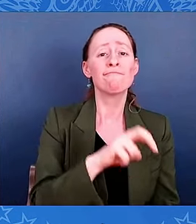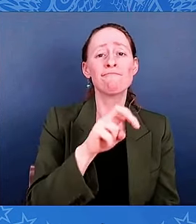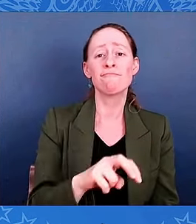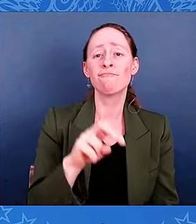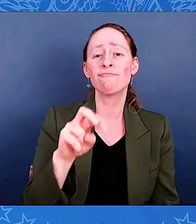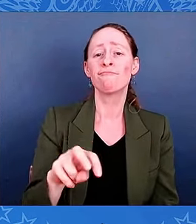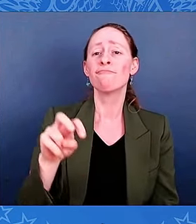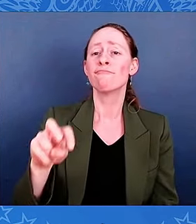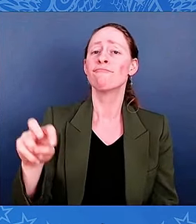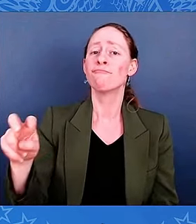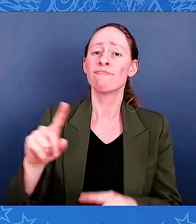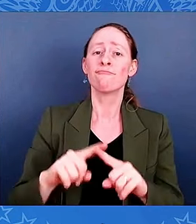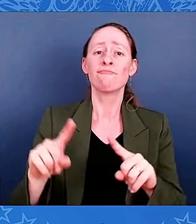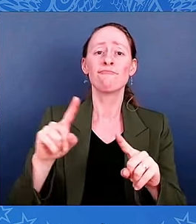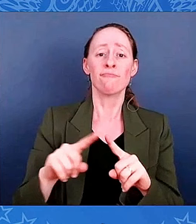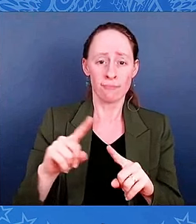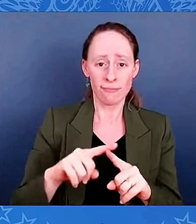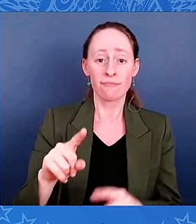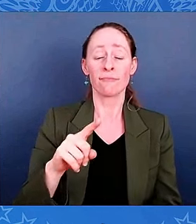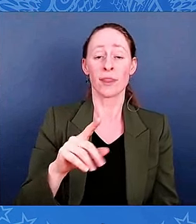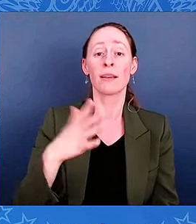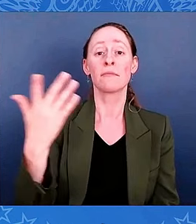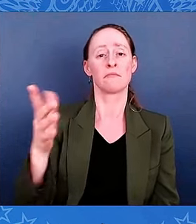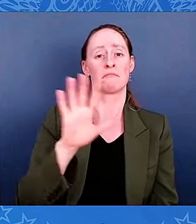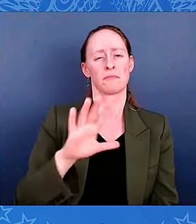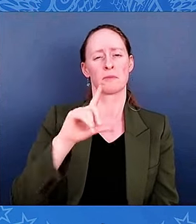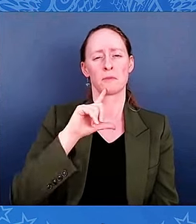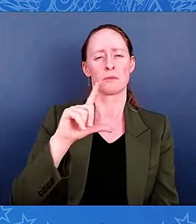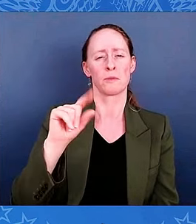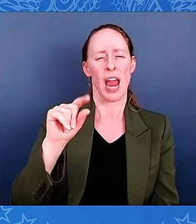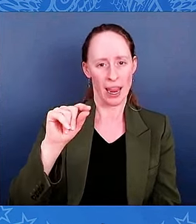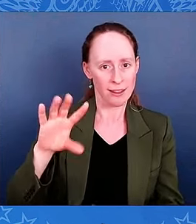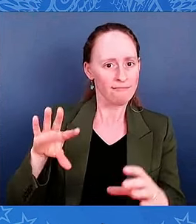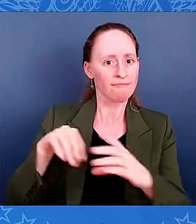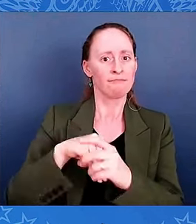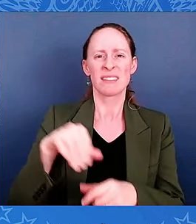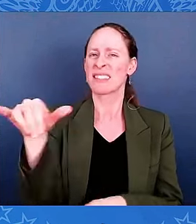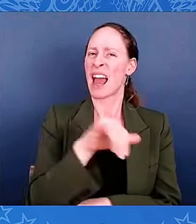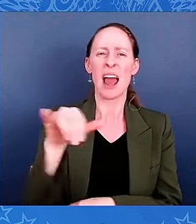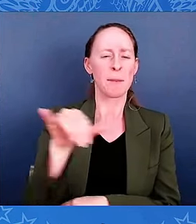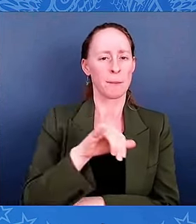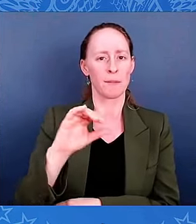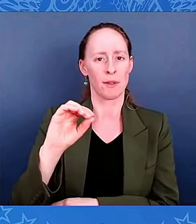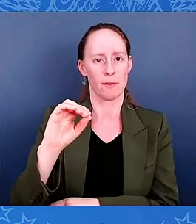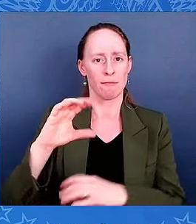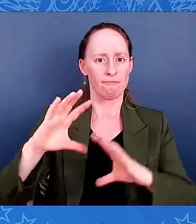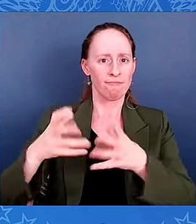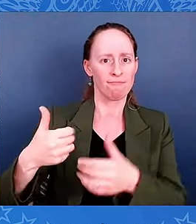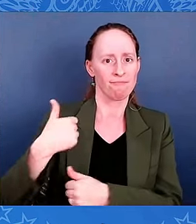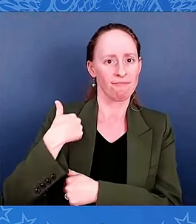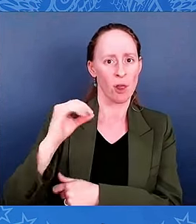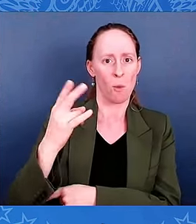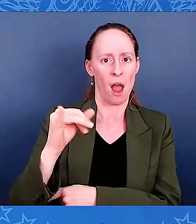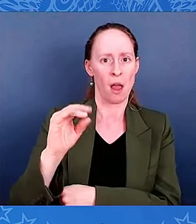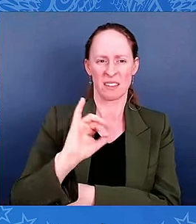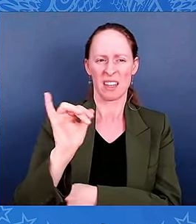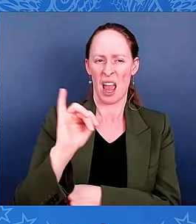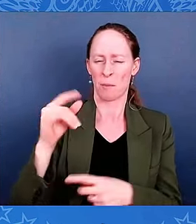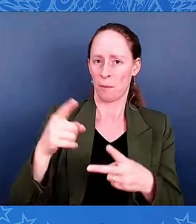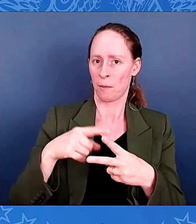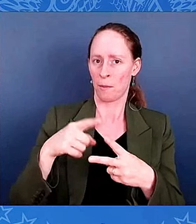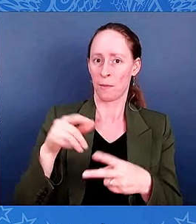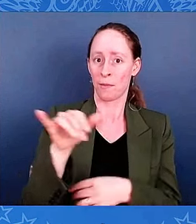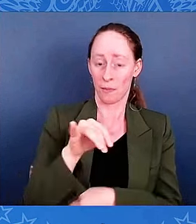joining the Ohio Regiment that George did, the same one. With us today are members of those families. Teresa